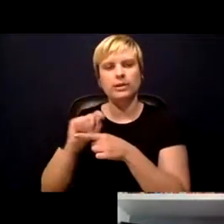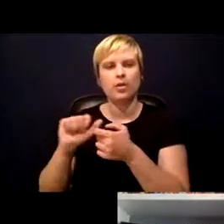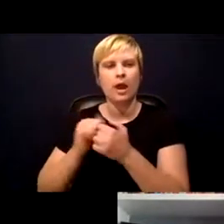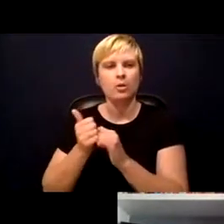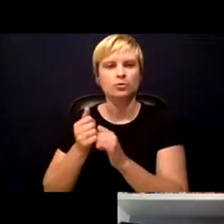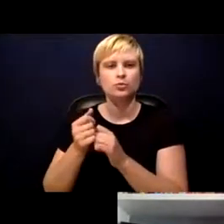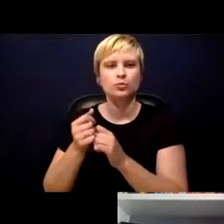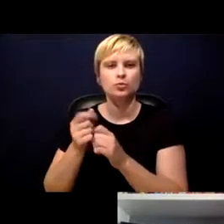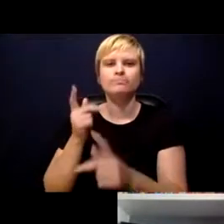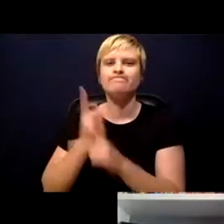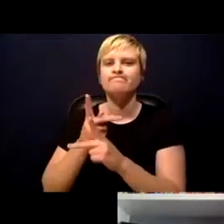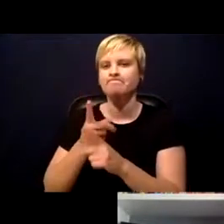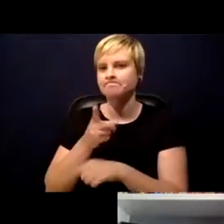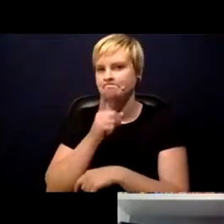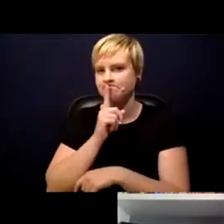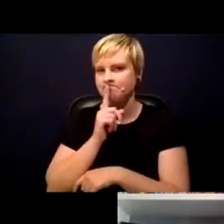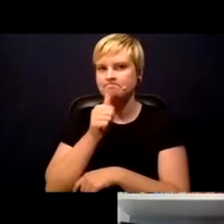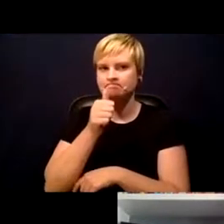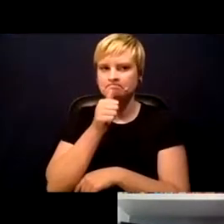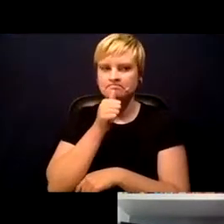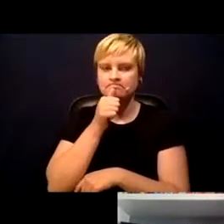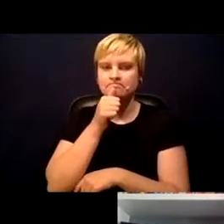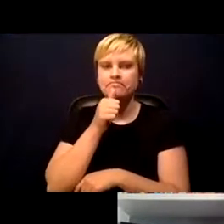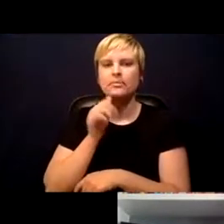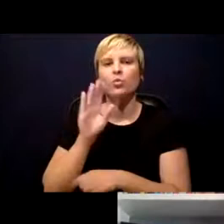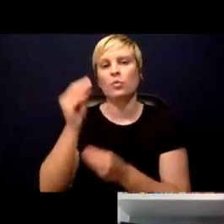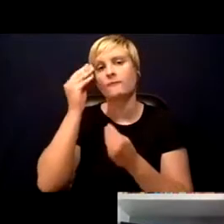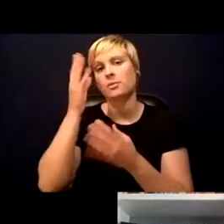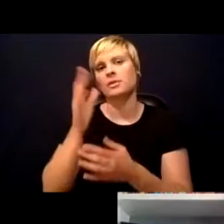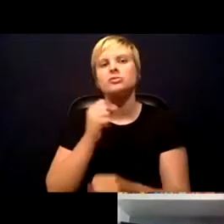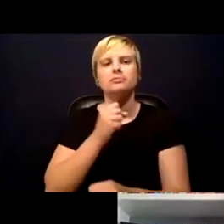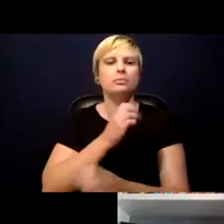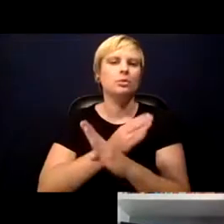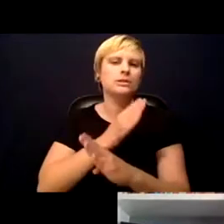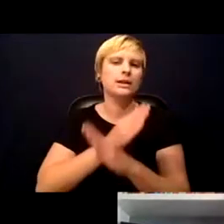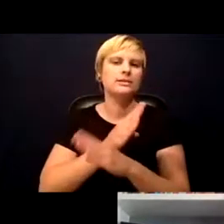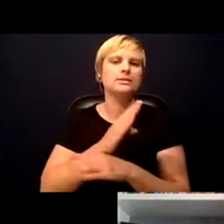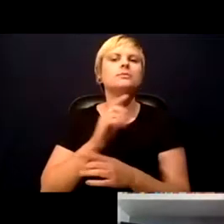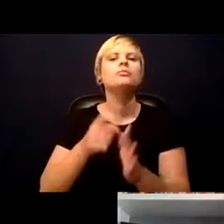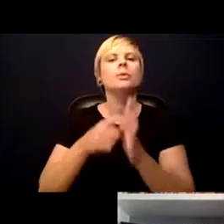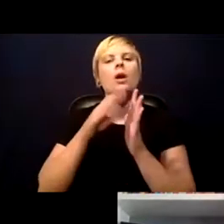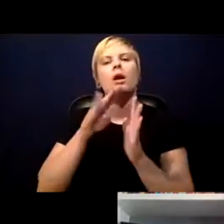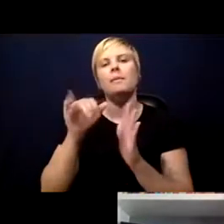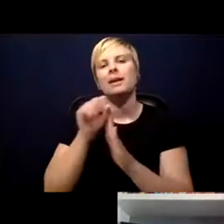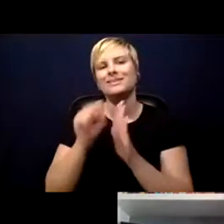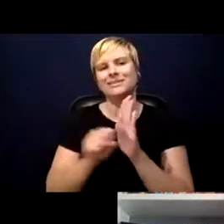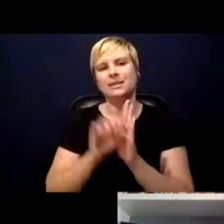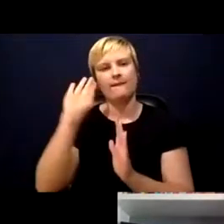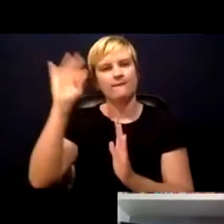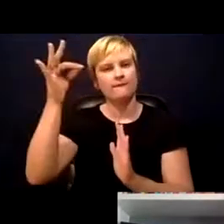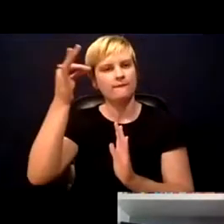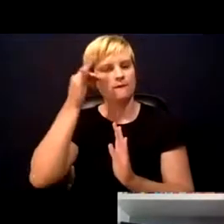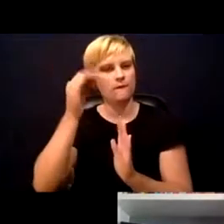your information will be safeguarded as required by state and federal privacy laws. And we will not share it with anyone